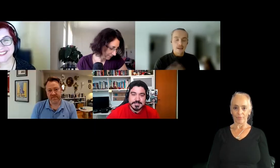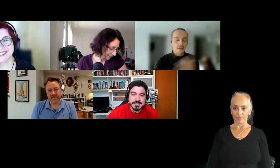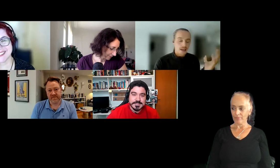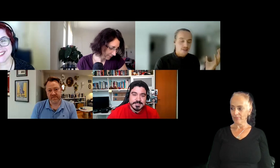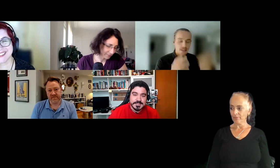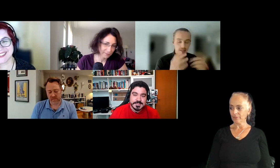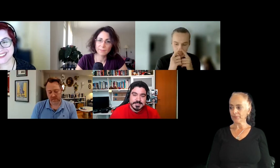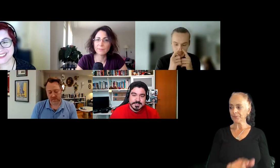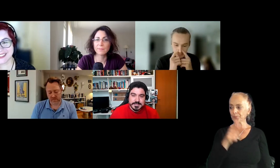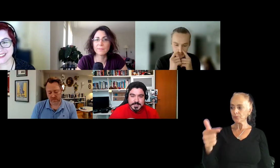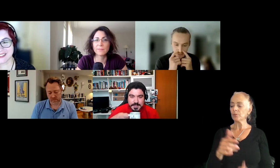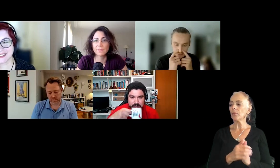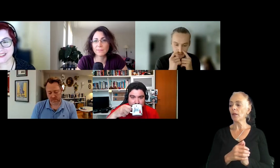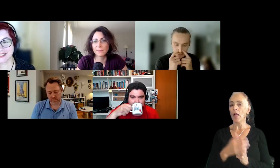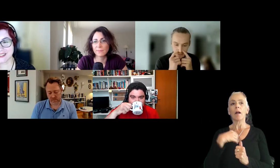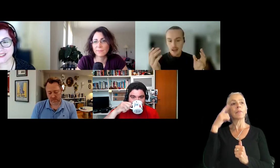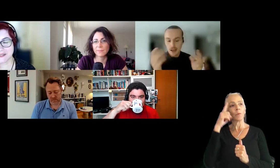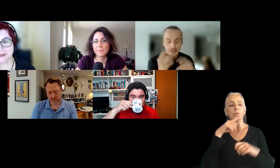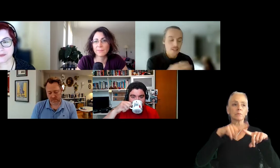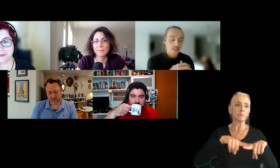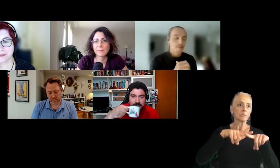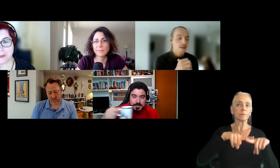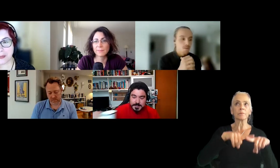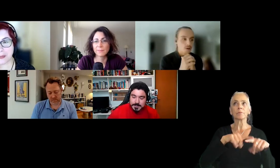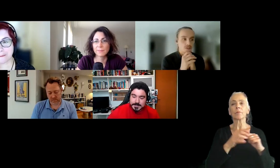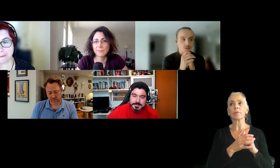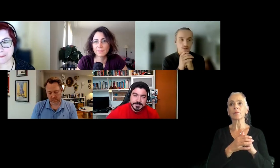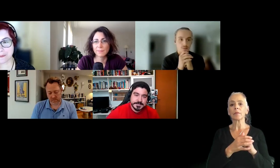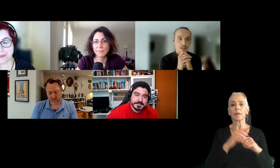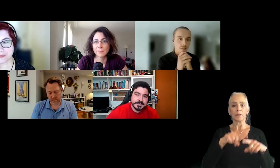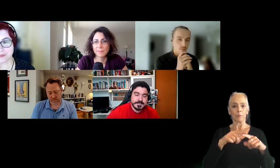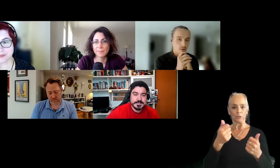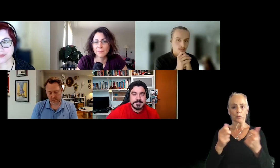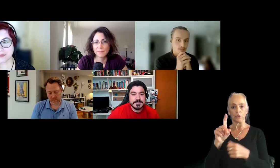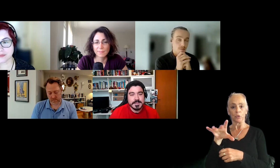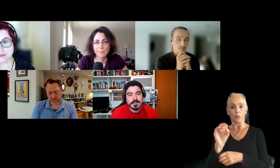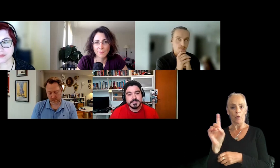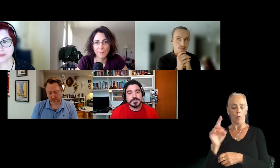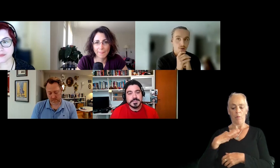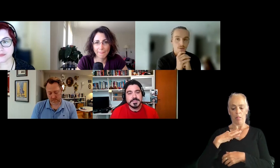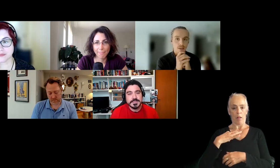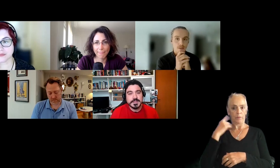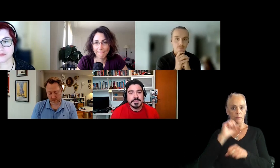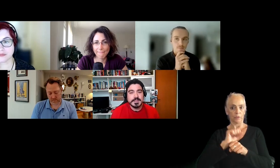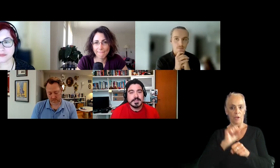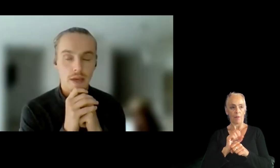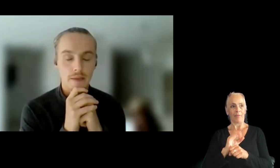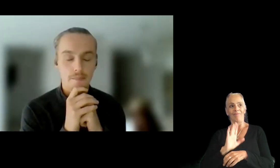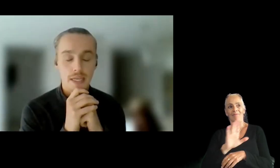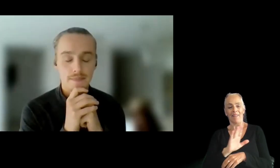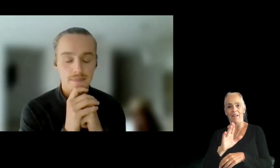I think it depends. I think it can depend on what studio you're applying to and what type of product they're